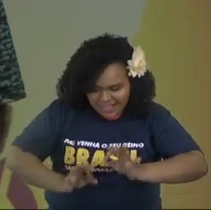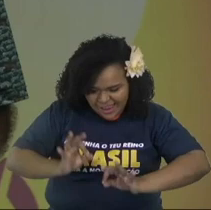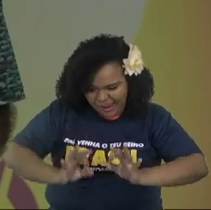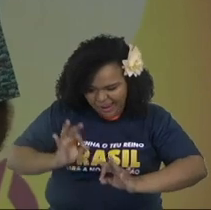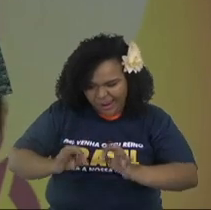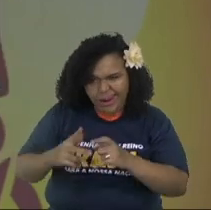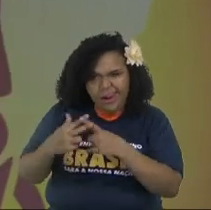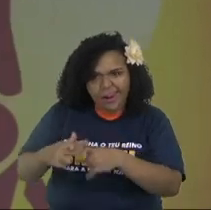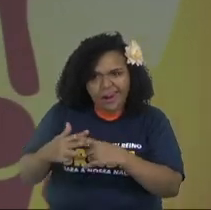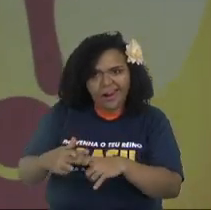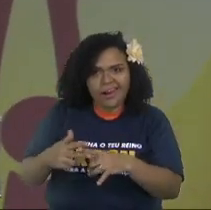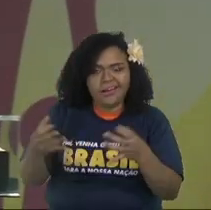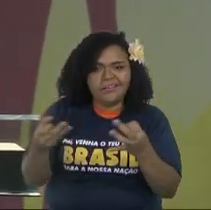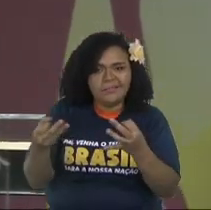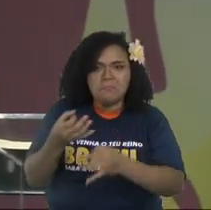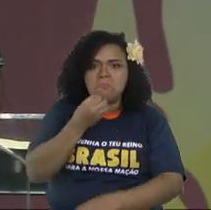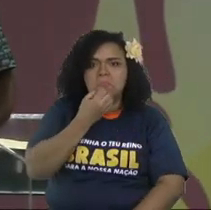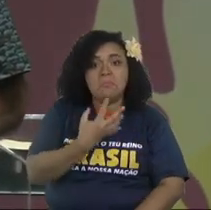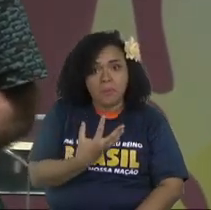diligent.